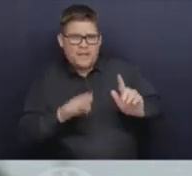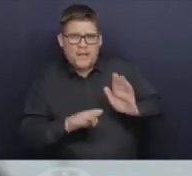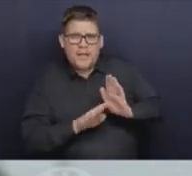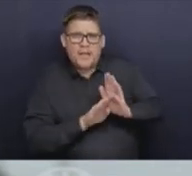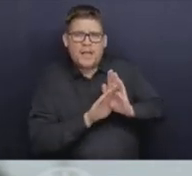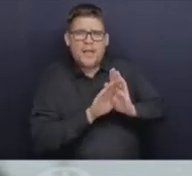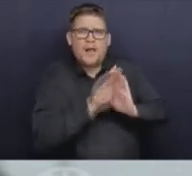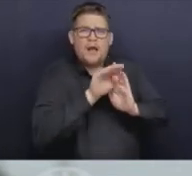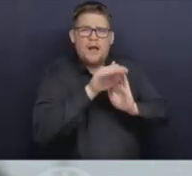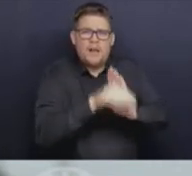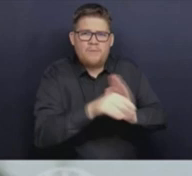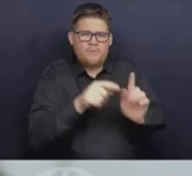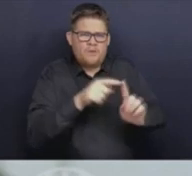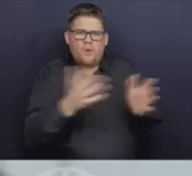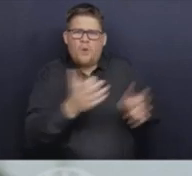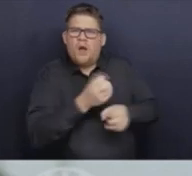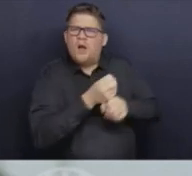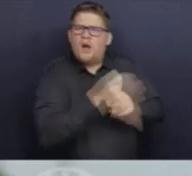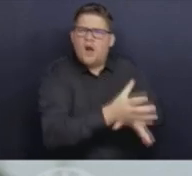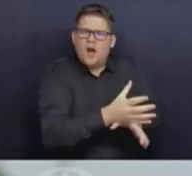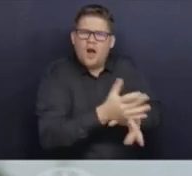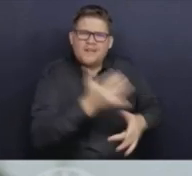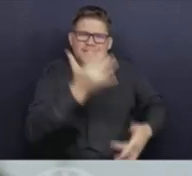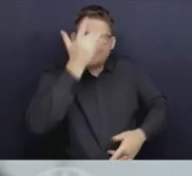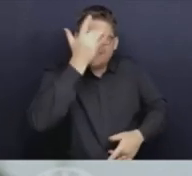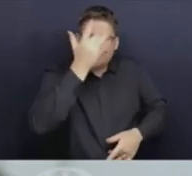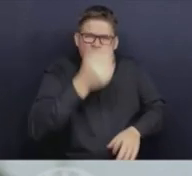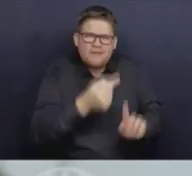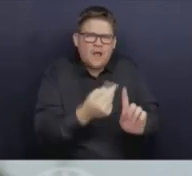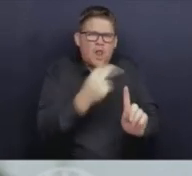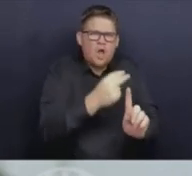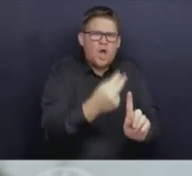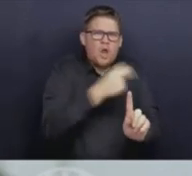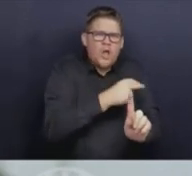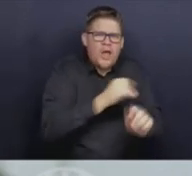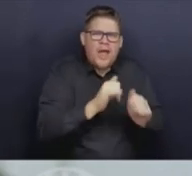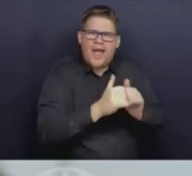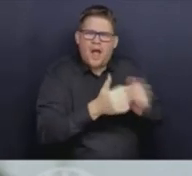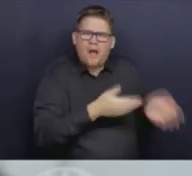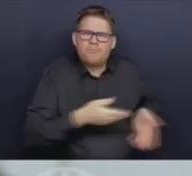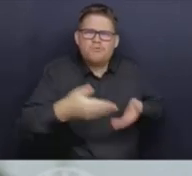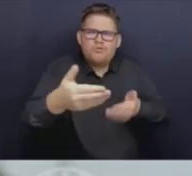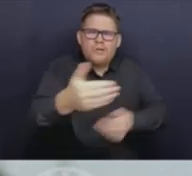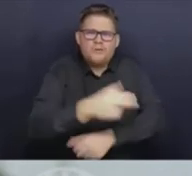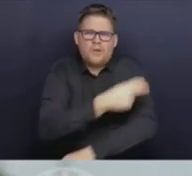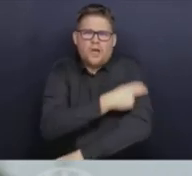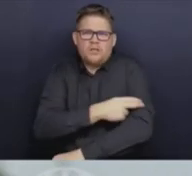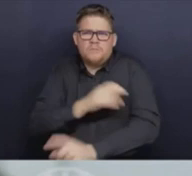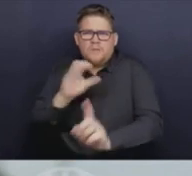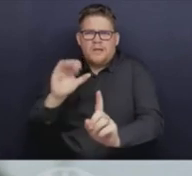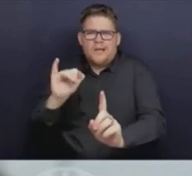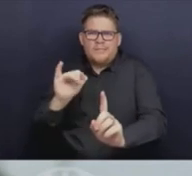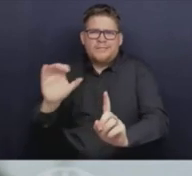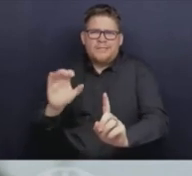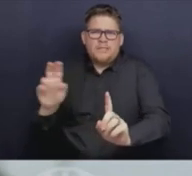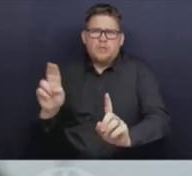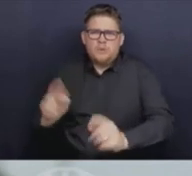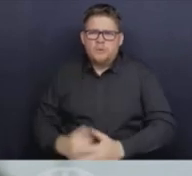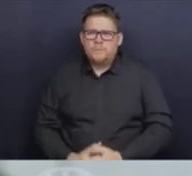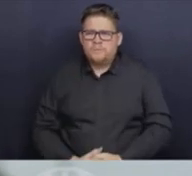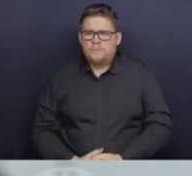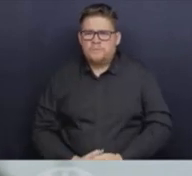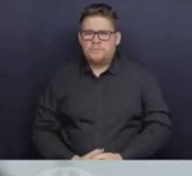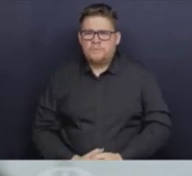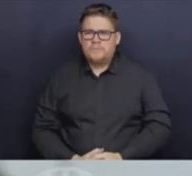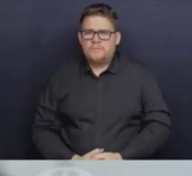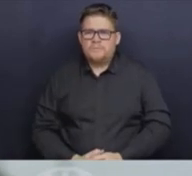that's leading people to be in hospital or in ICU? We also need to remember that our behaviors have changed over the course of the